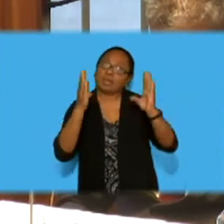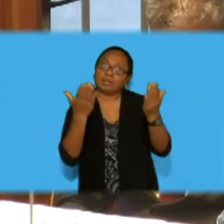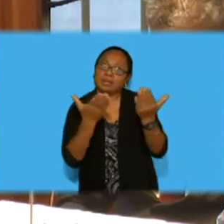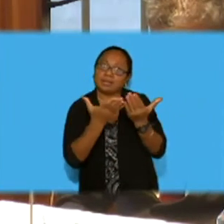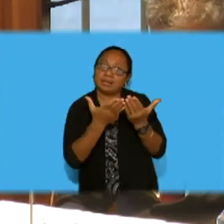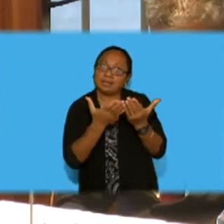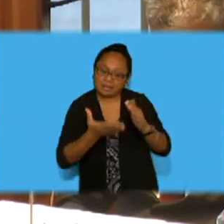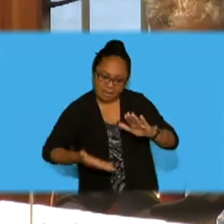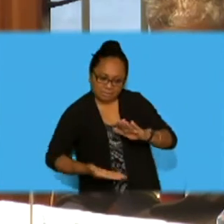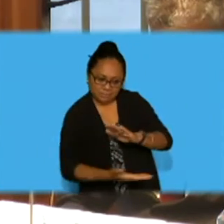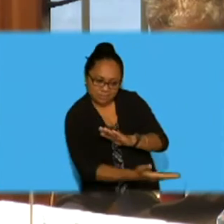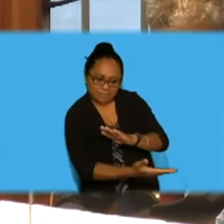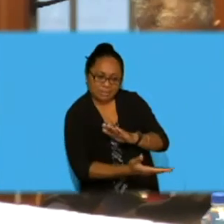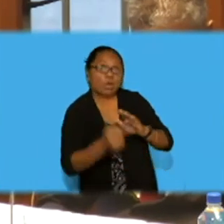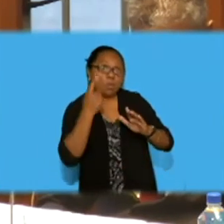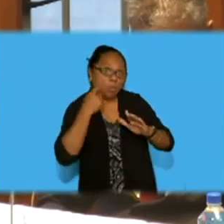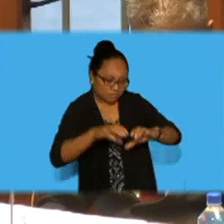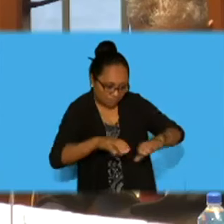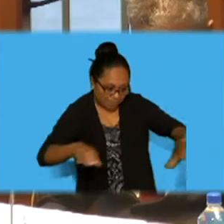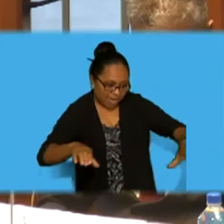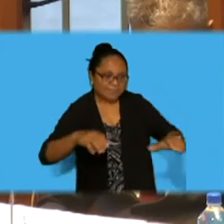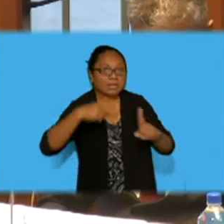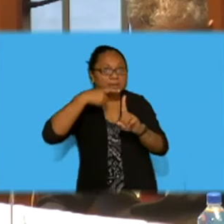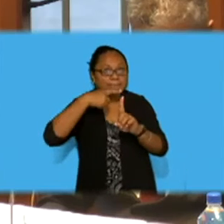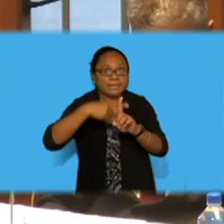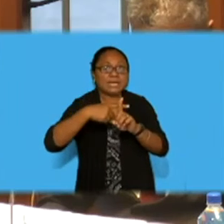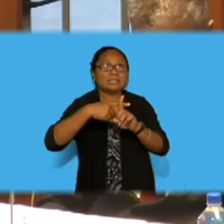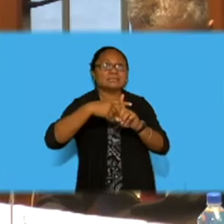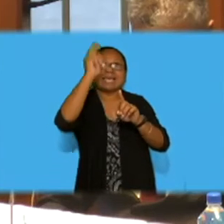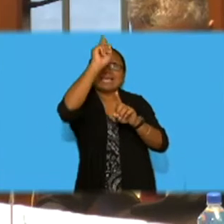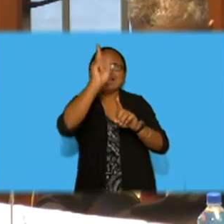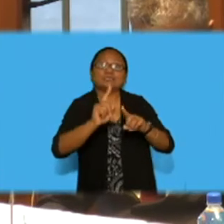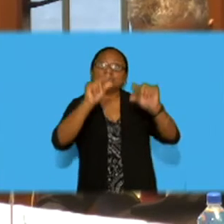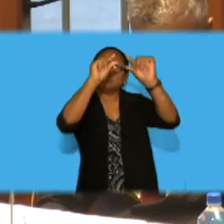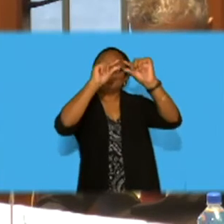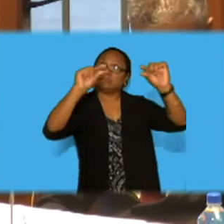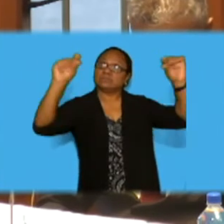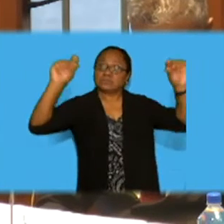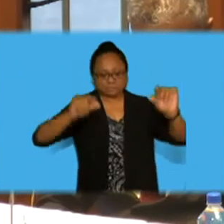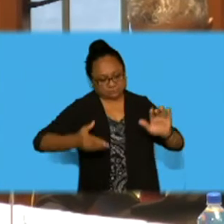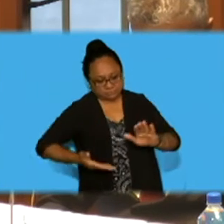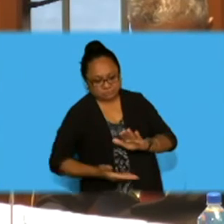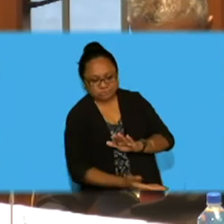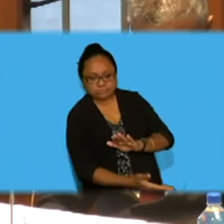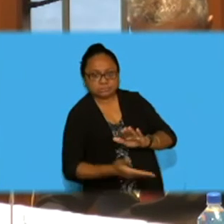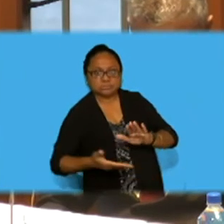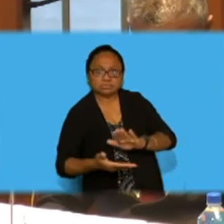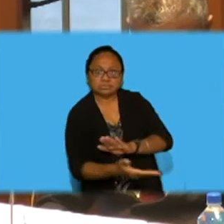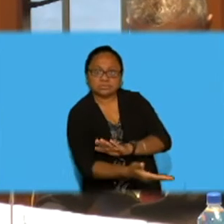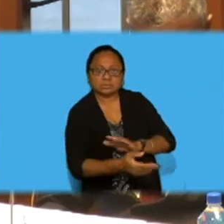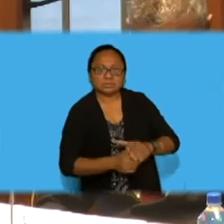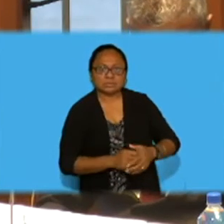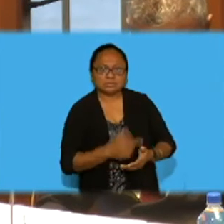My question is, is that why there is